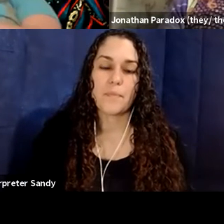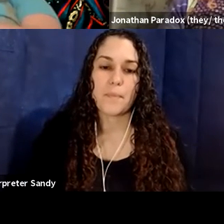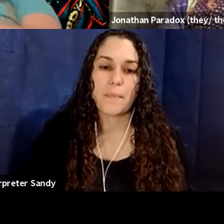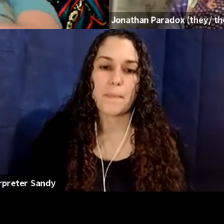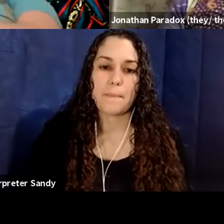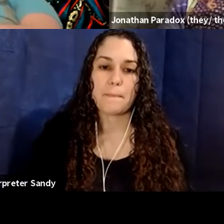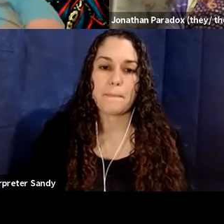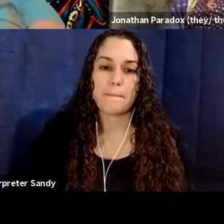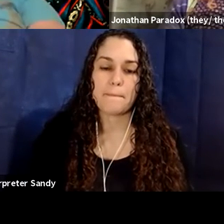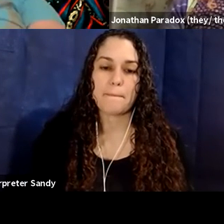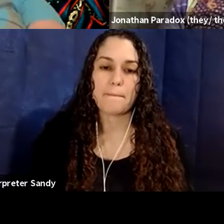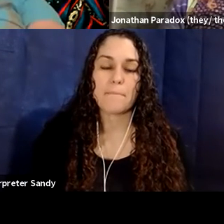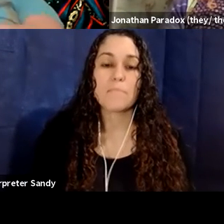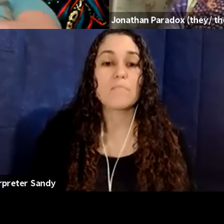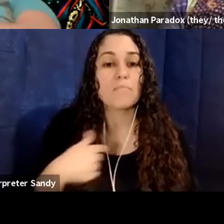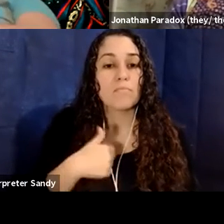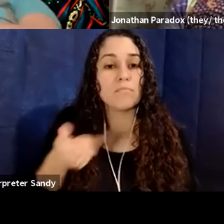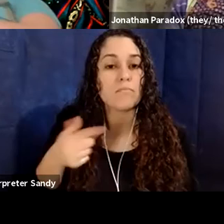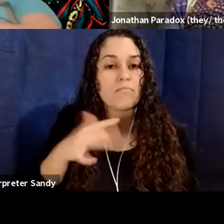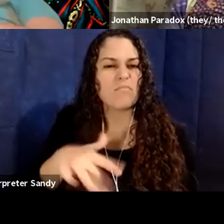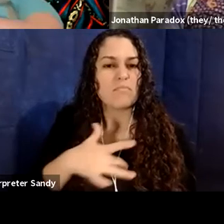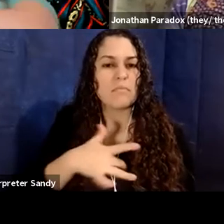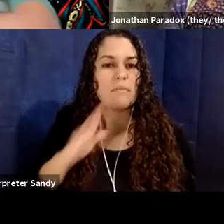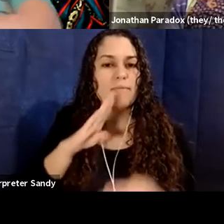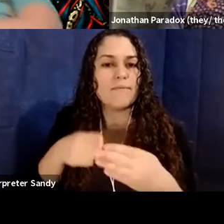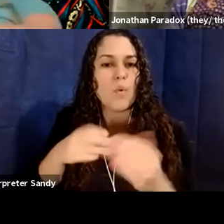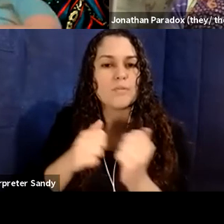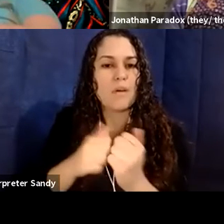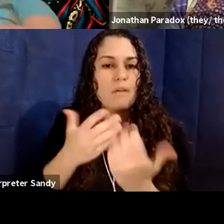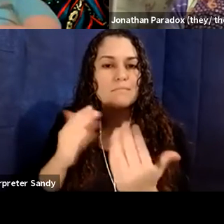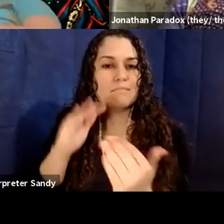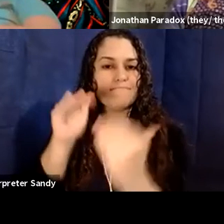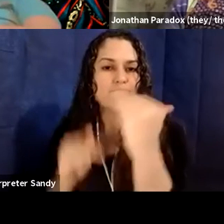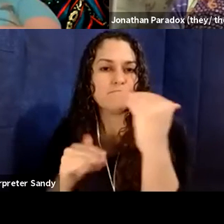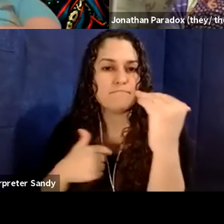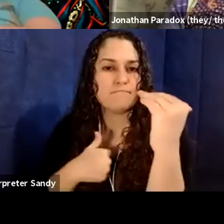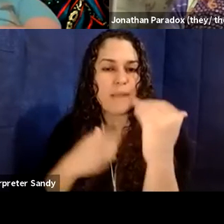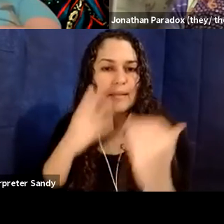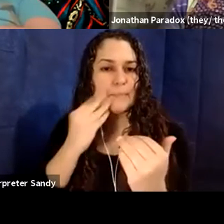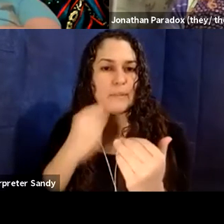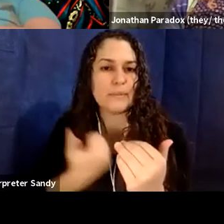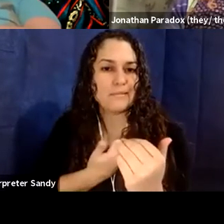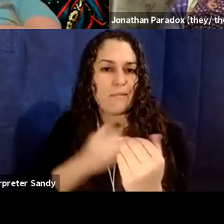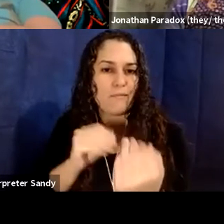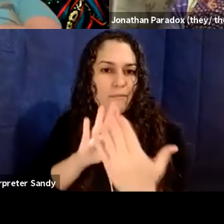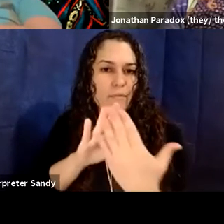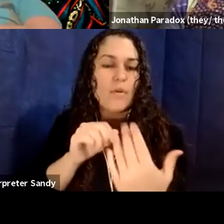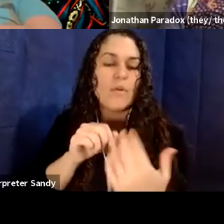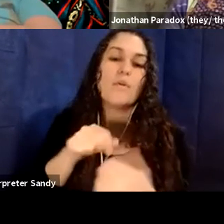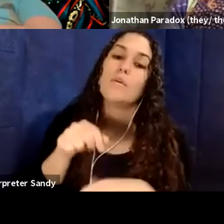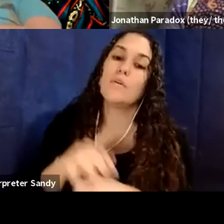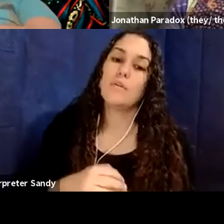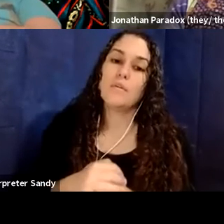injustices that I have faced. So, um, historically within, um, the spaces of